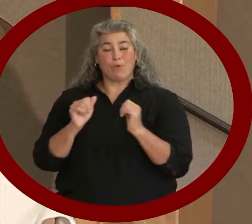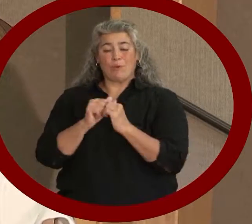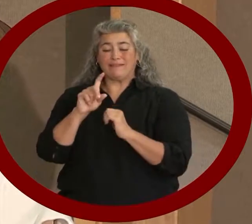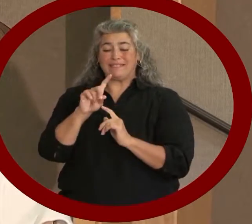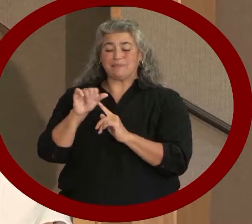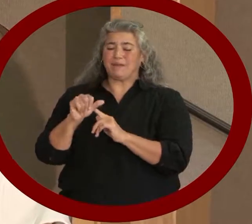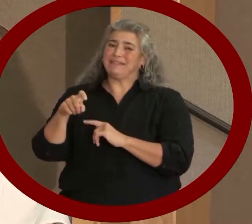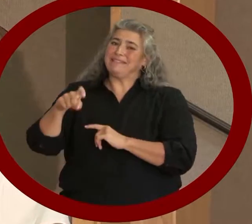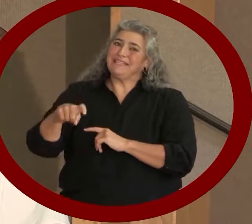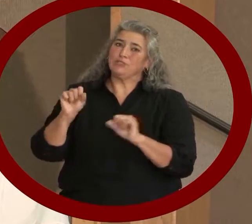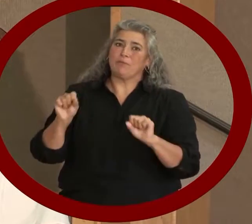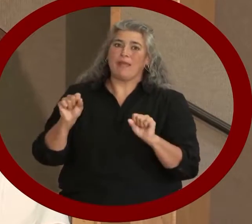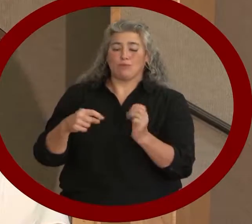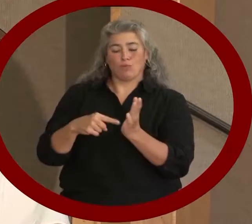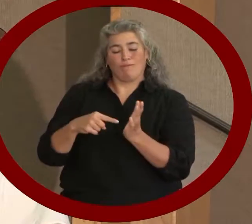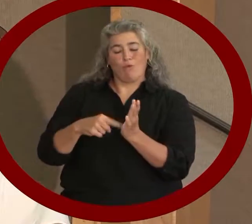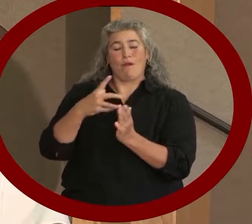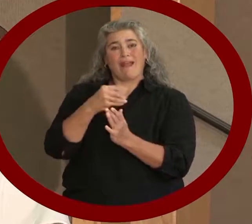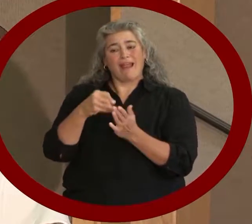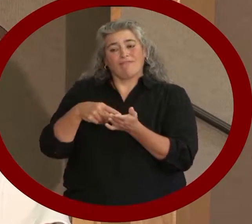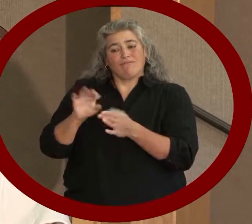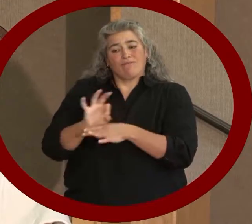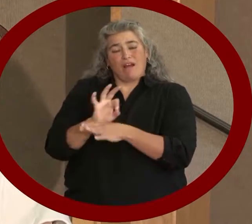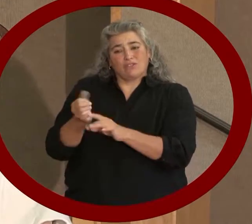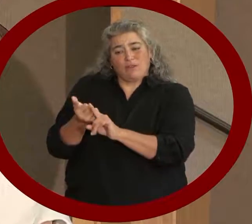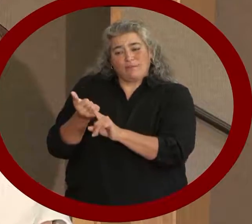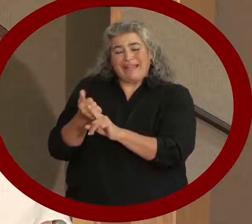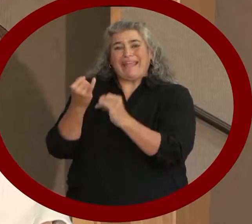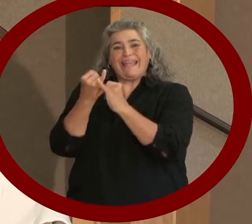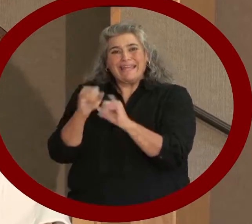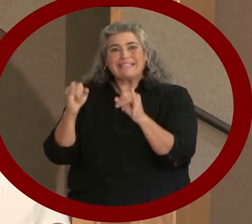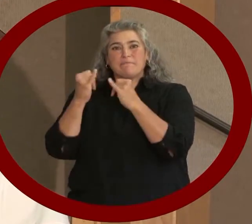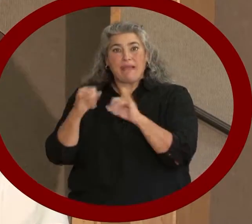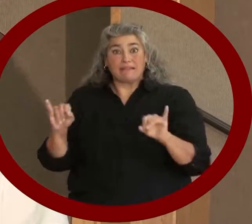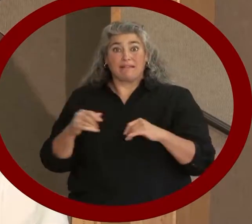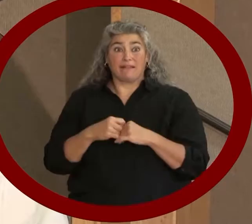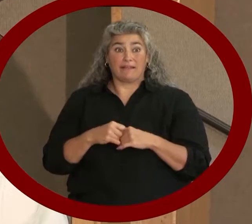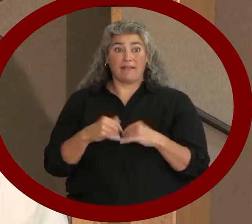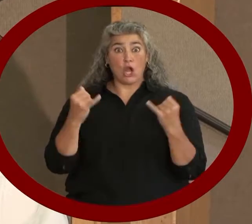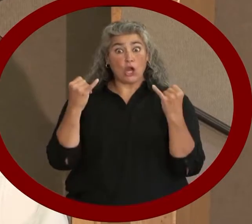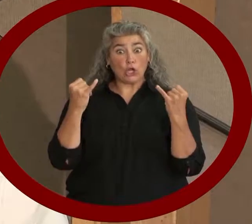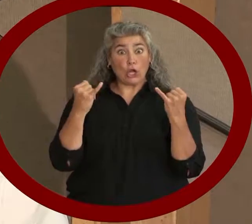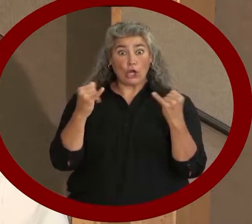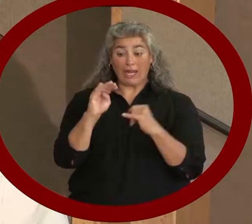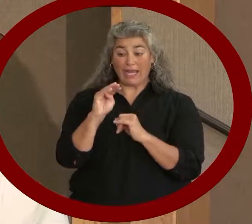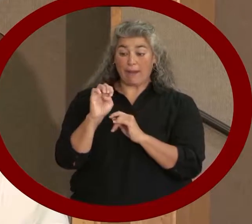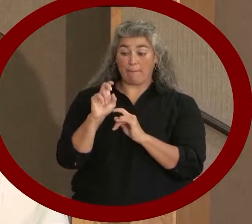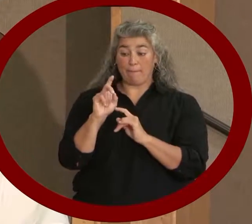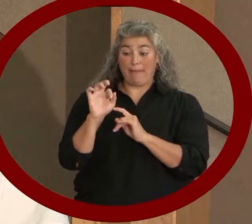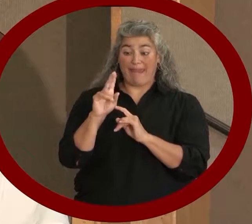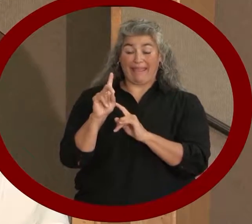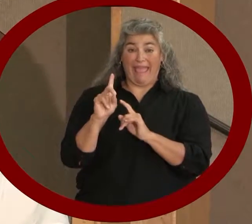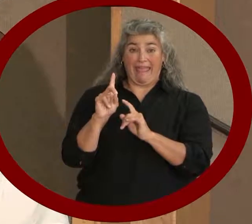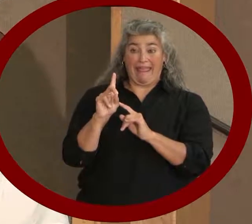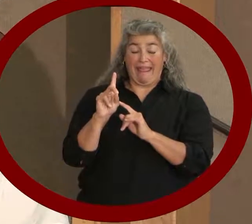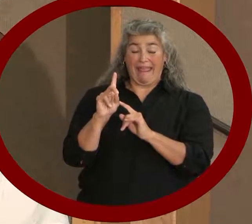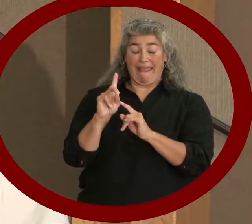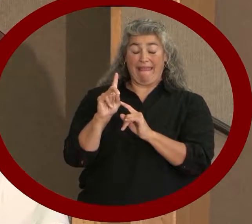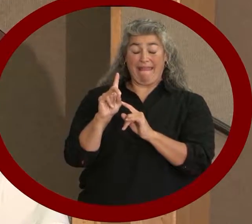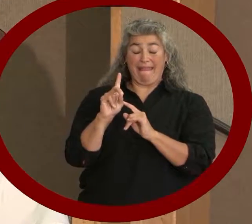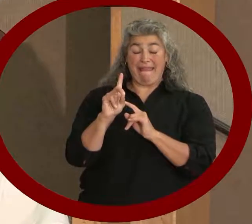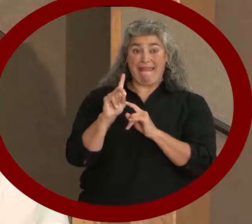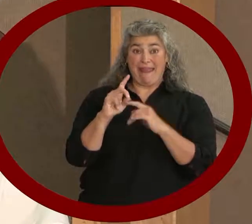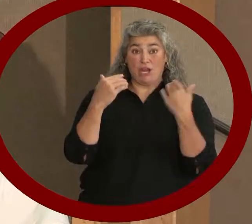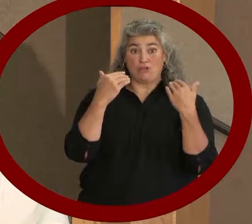independently as possible. Due to current Medicare and Medicaid guidelines and private insurance restrictions,